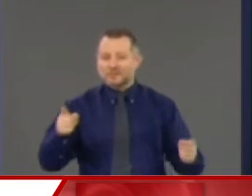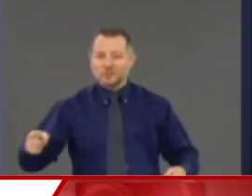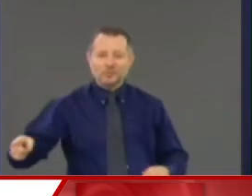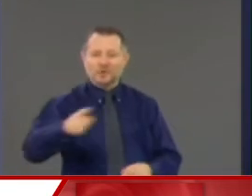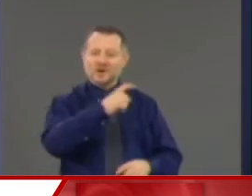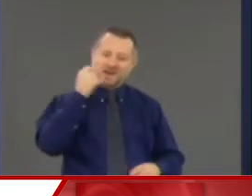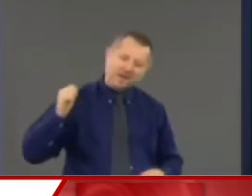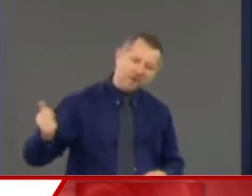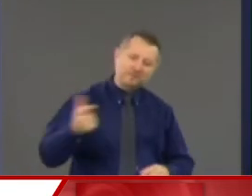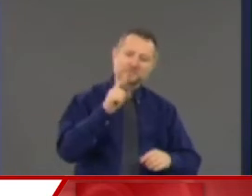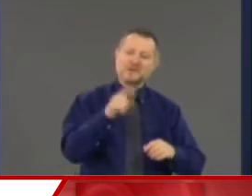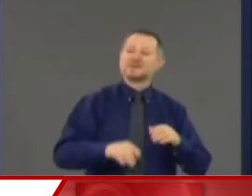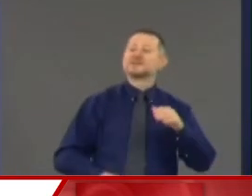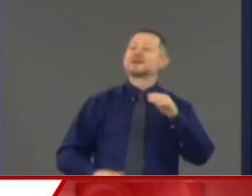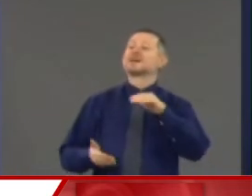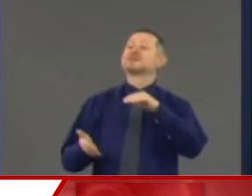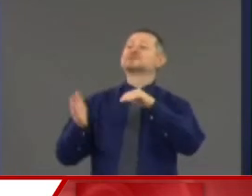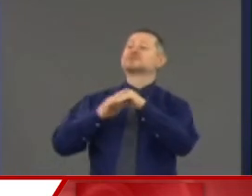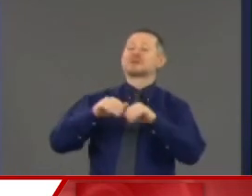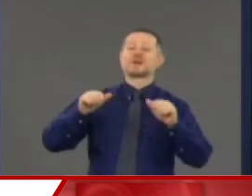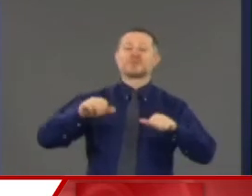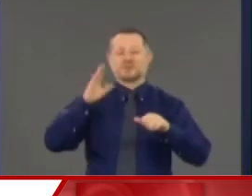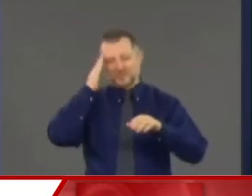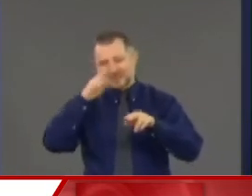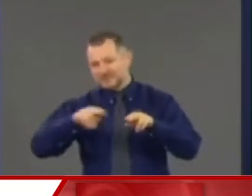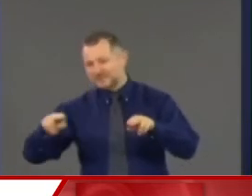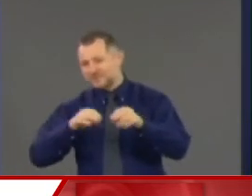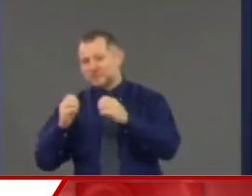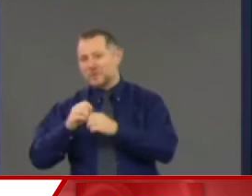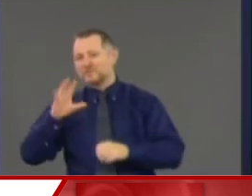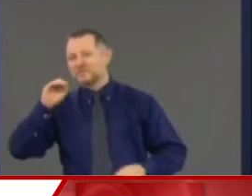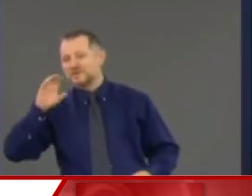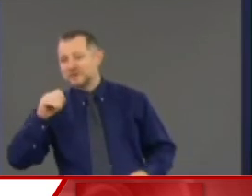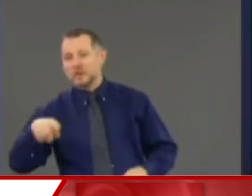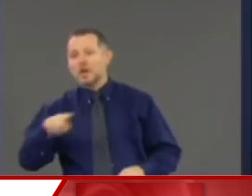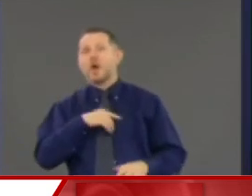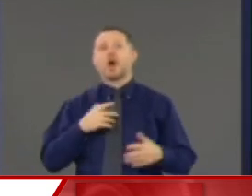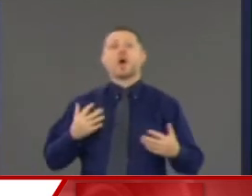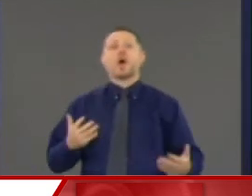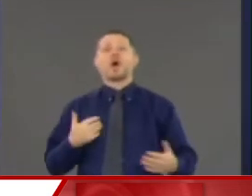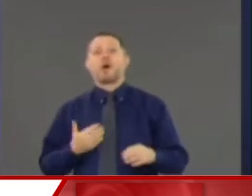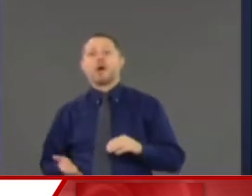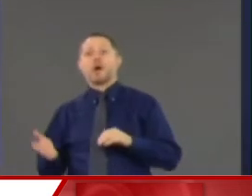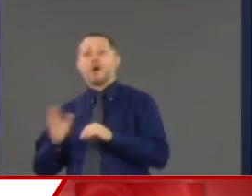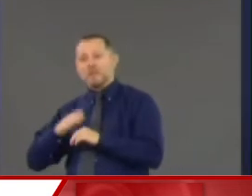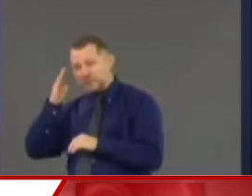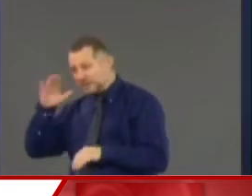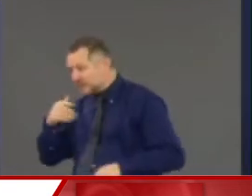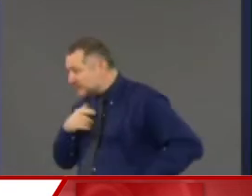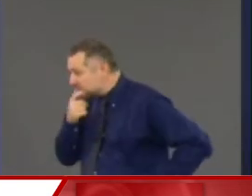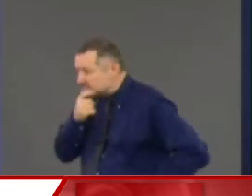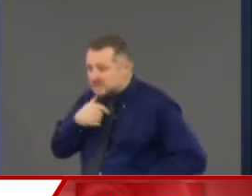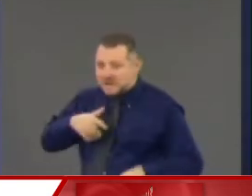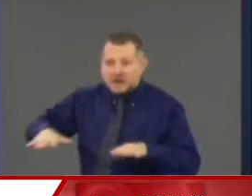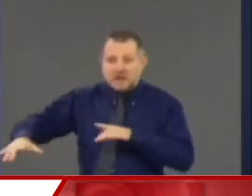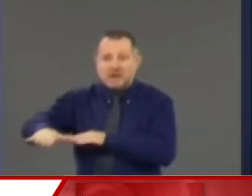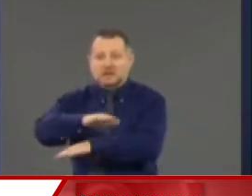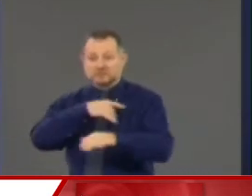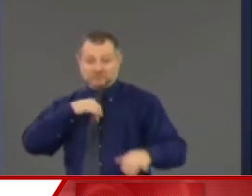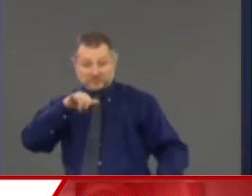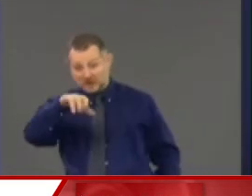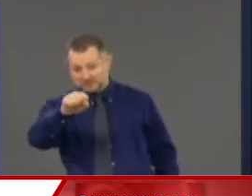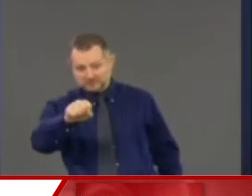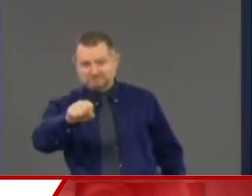capacity 50%. They said, what? I said, yes. You have to increase your capacity 50%.